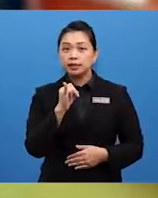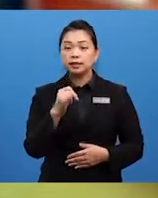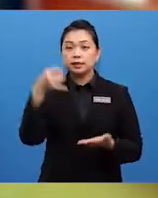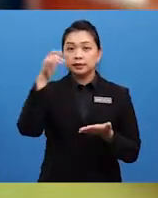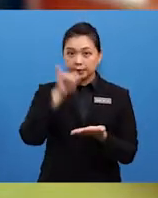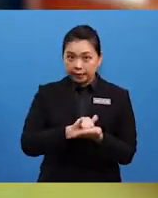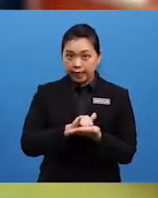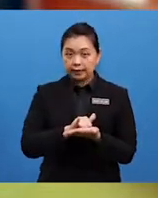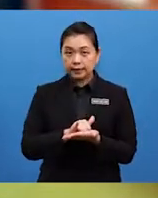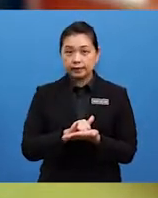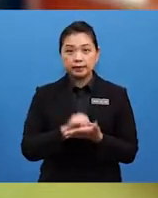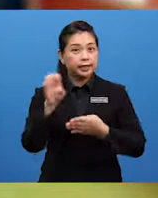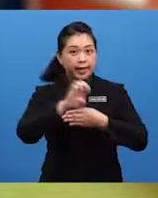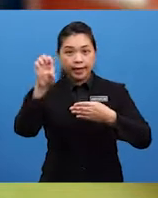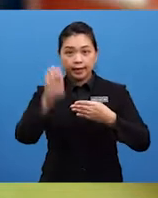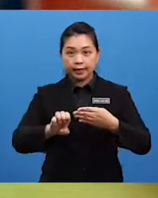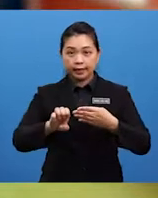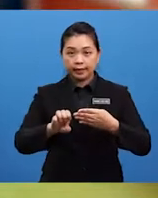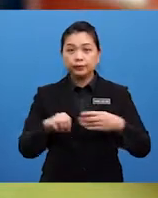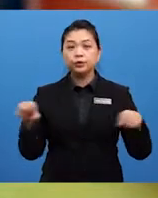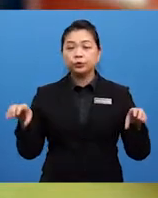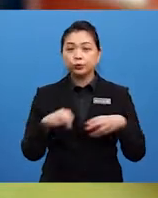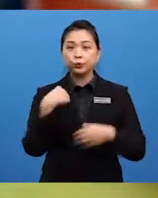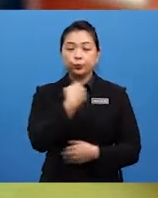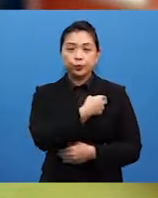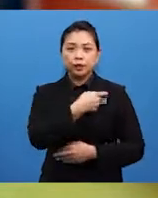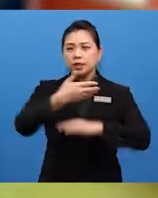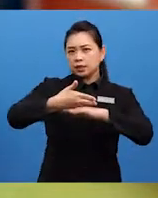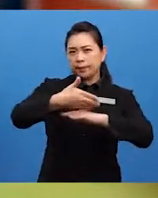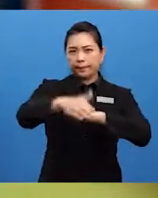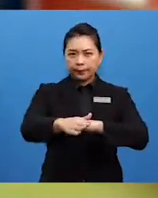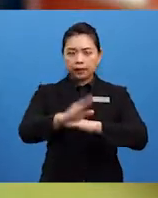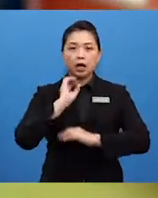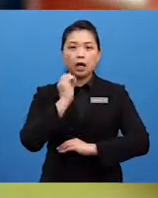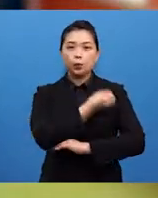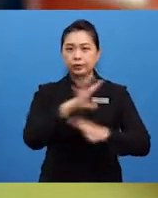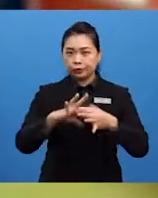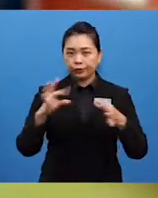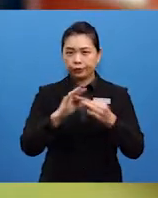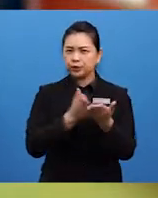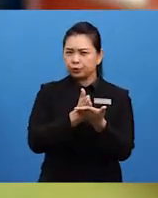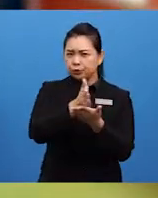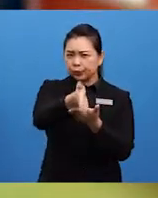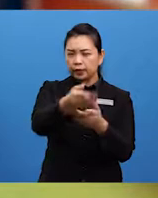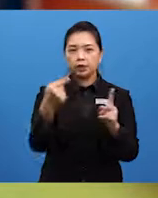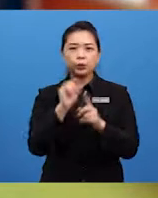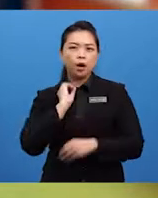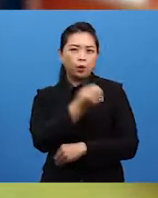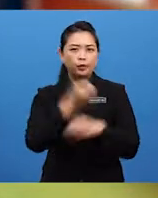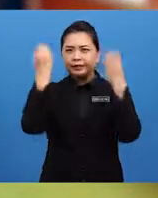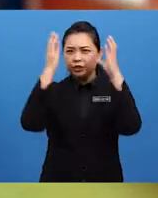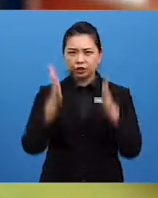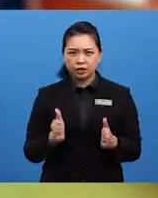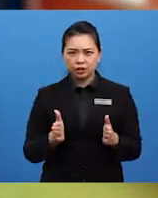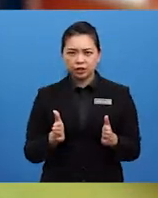Is that the end? Do we submit our story straight away